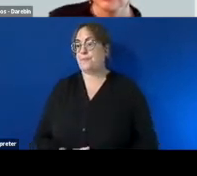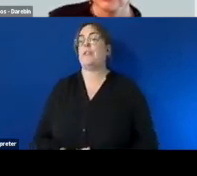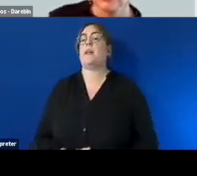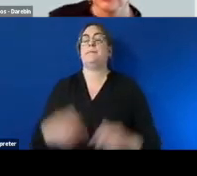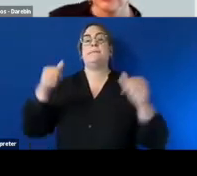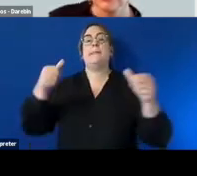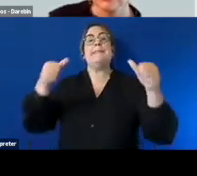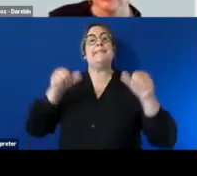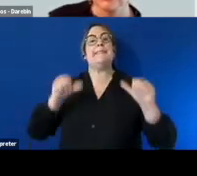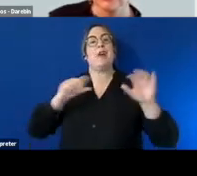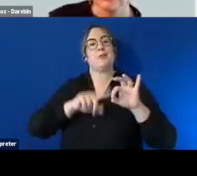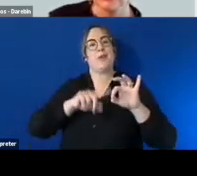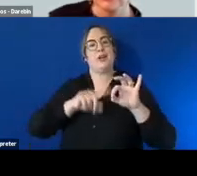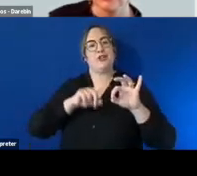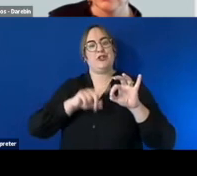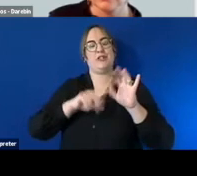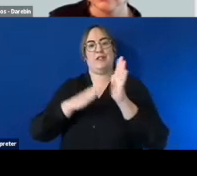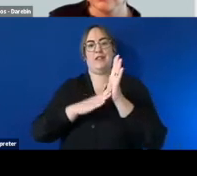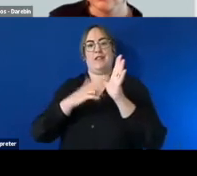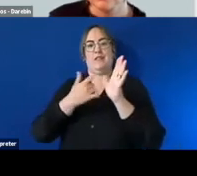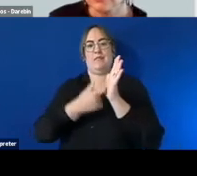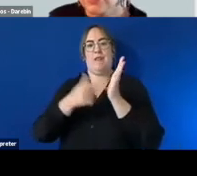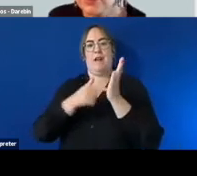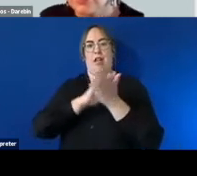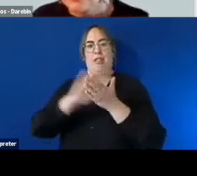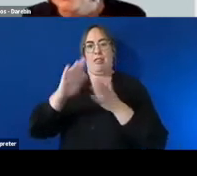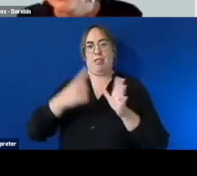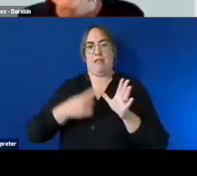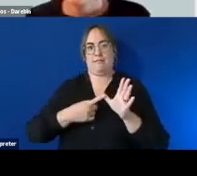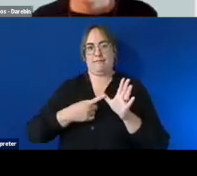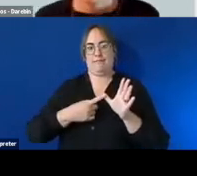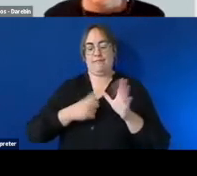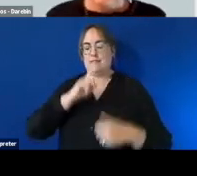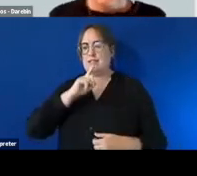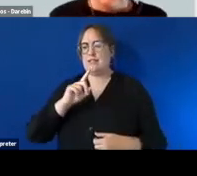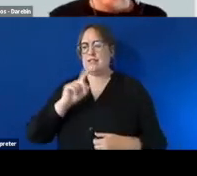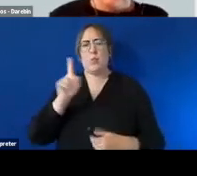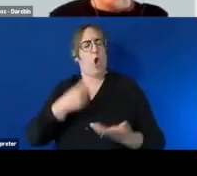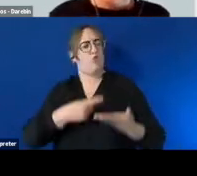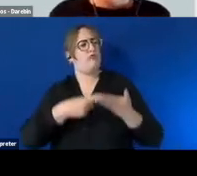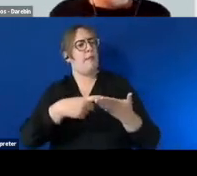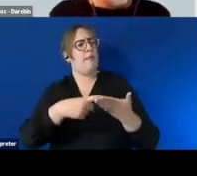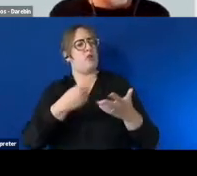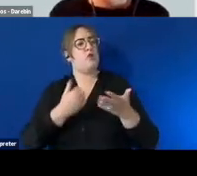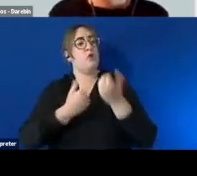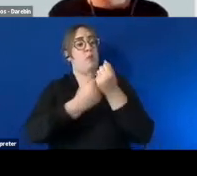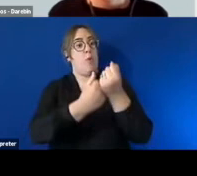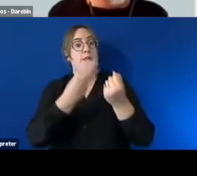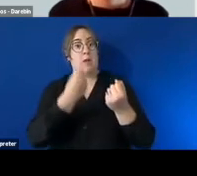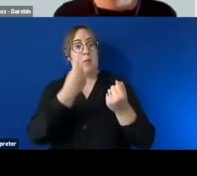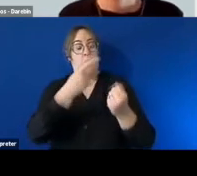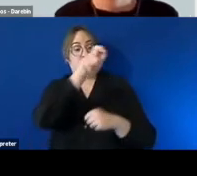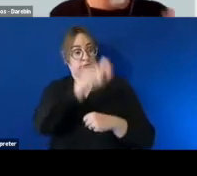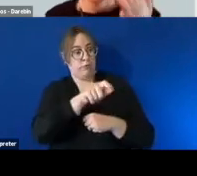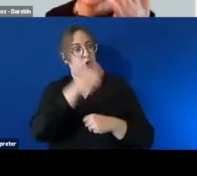in the q a is from martha and this is what would you recommend in supporting someone who you are confident has a